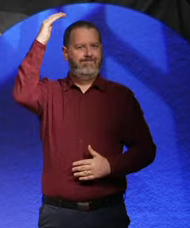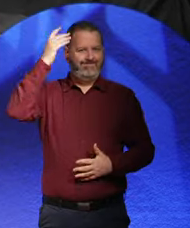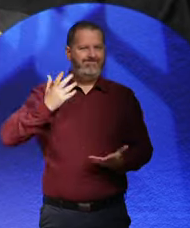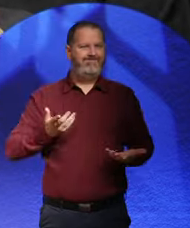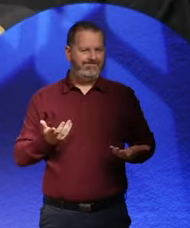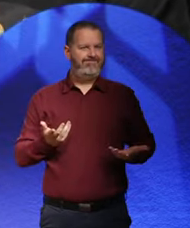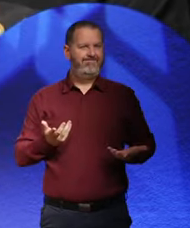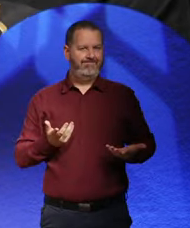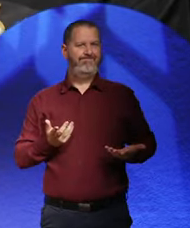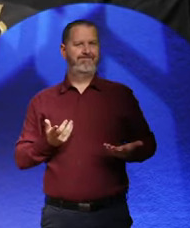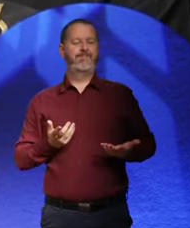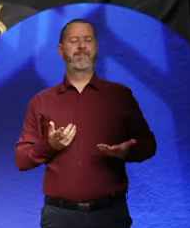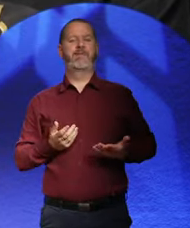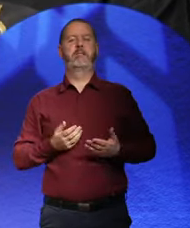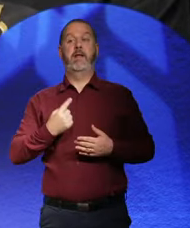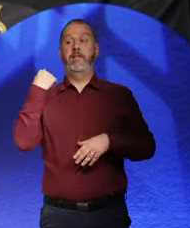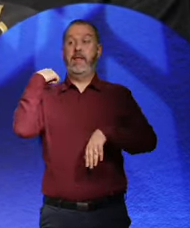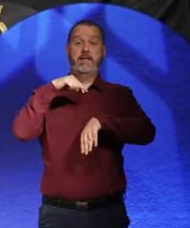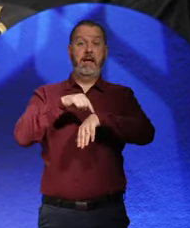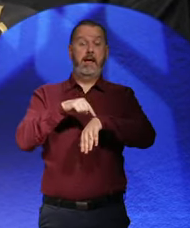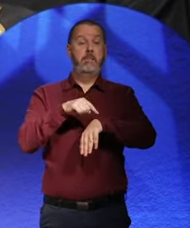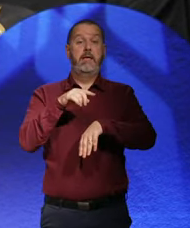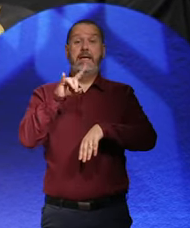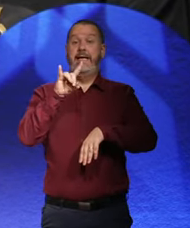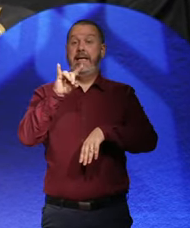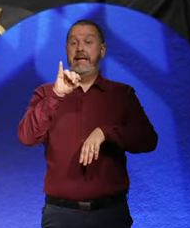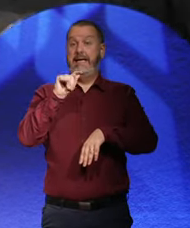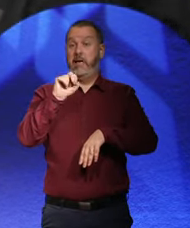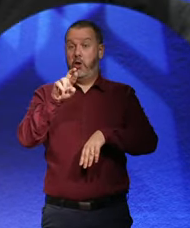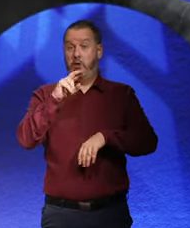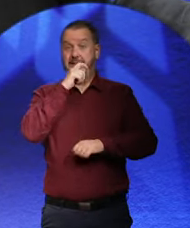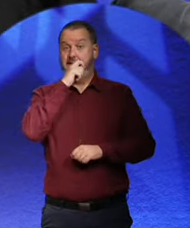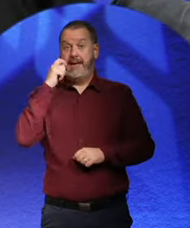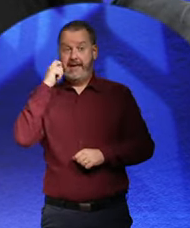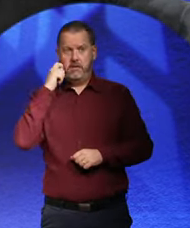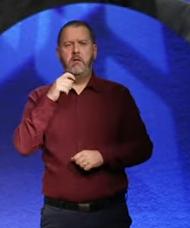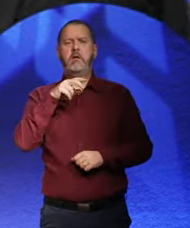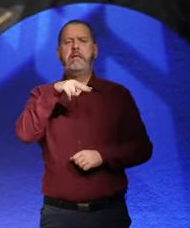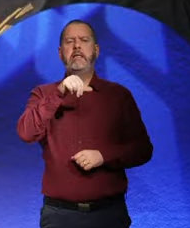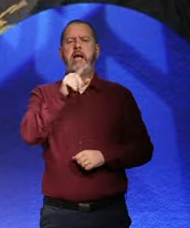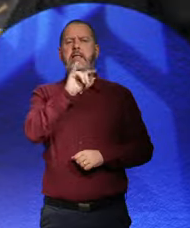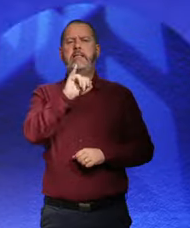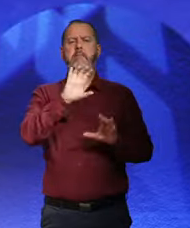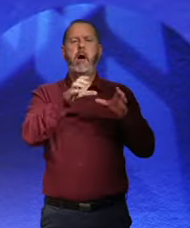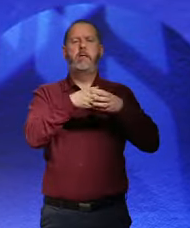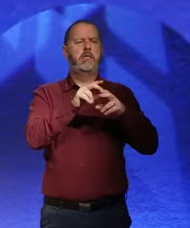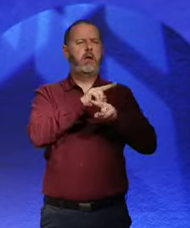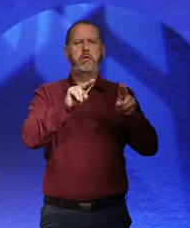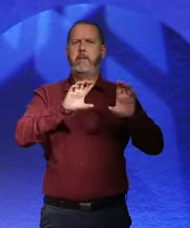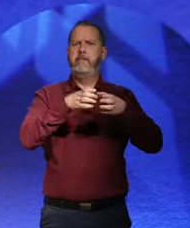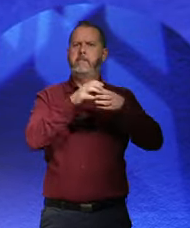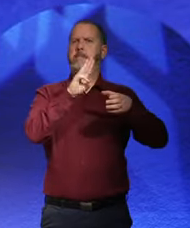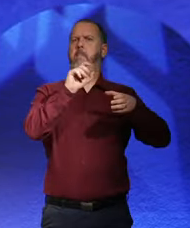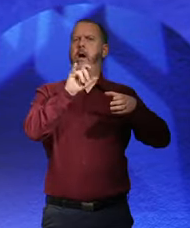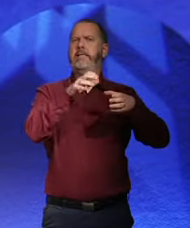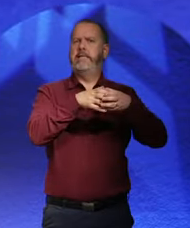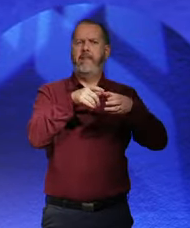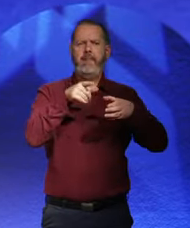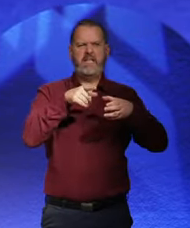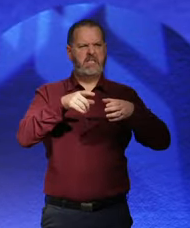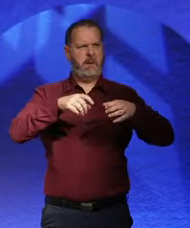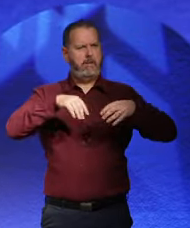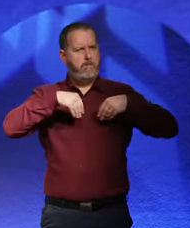movement, you know, that it wasn't... Hitler made the point that the Nazi Party wasn't a party. It was a movement. It was a